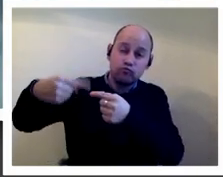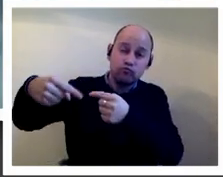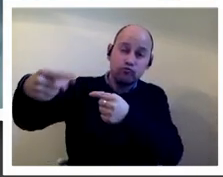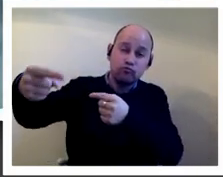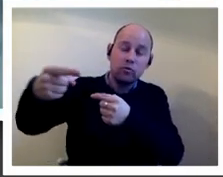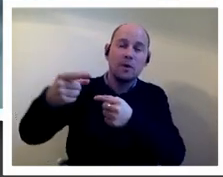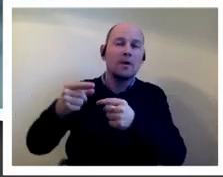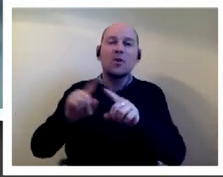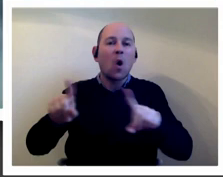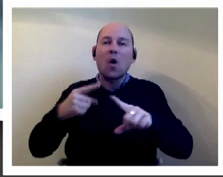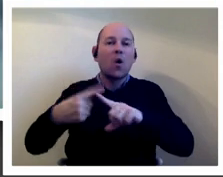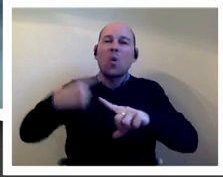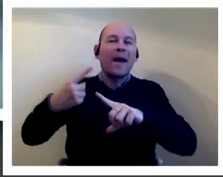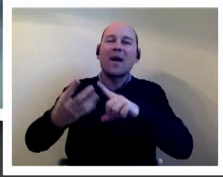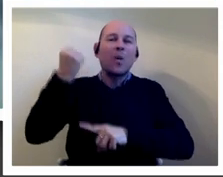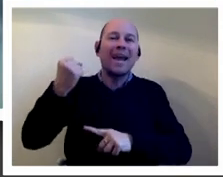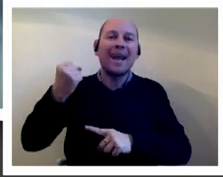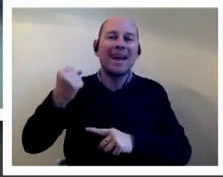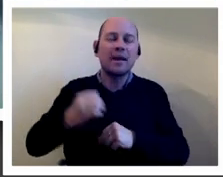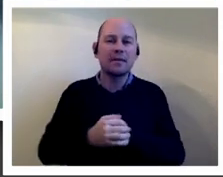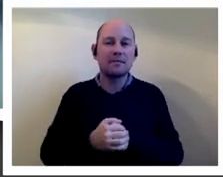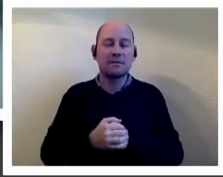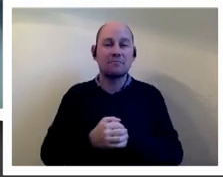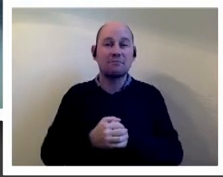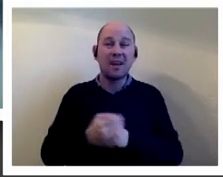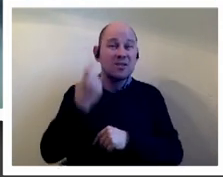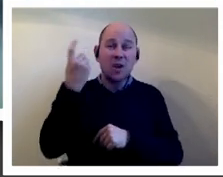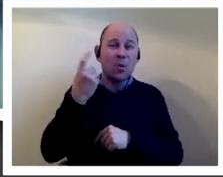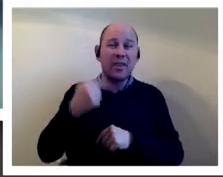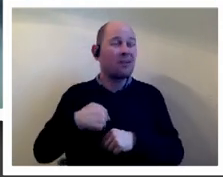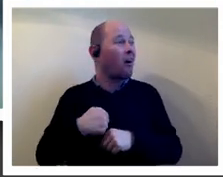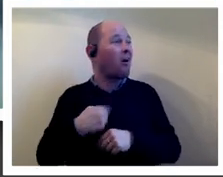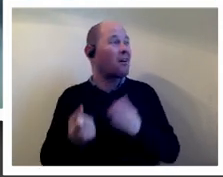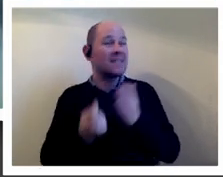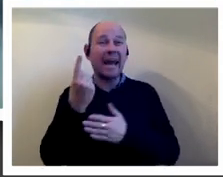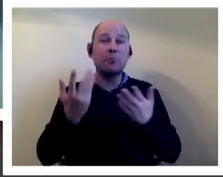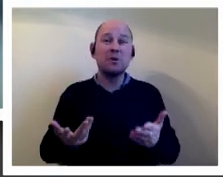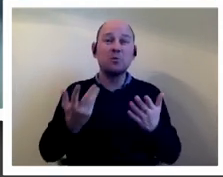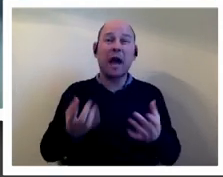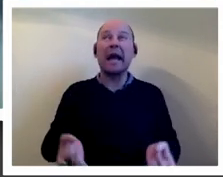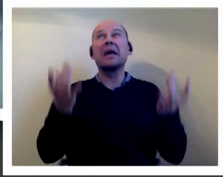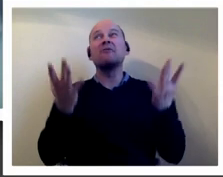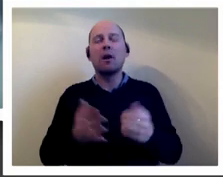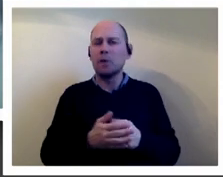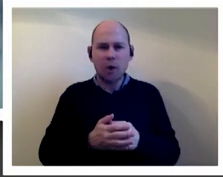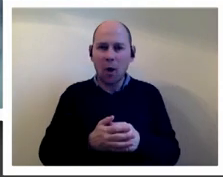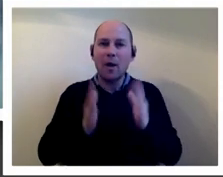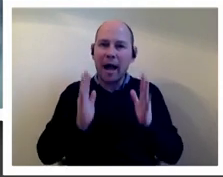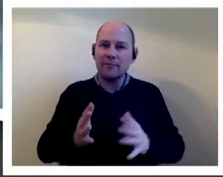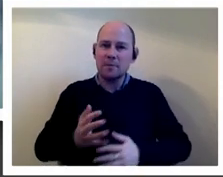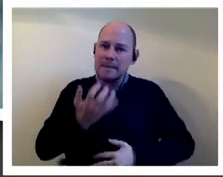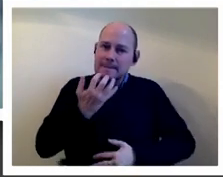and not to kind of think well okay it hasn't happened we're just going to give up you know you've got to be in it maybe for years i think also